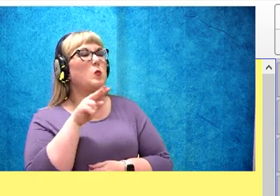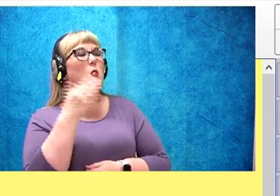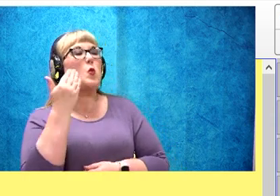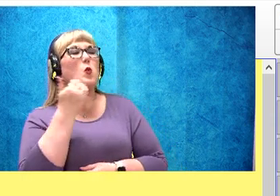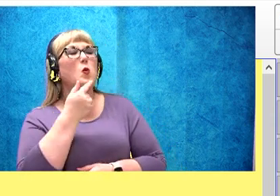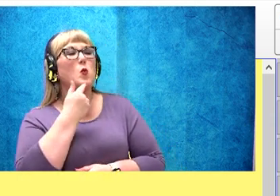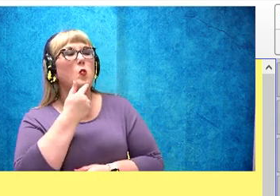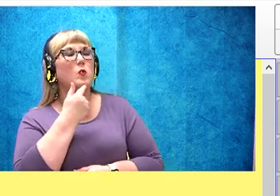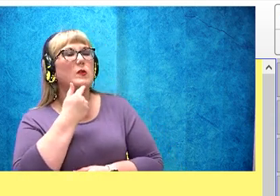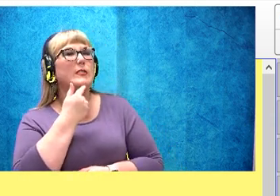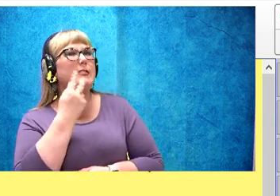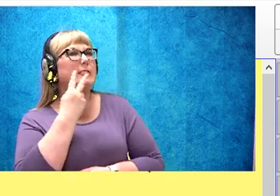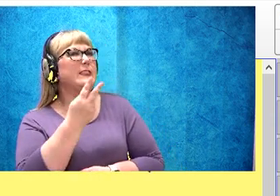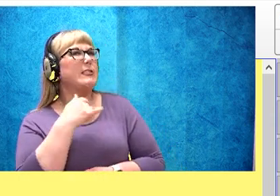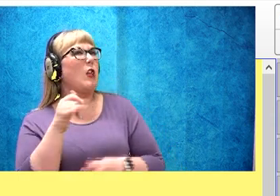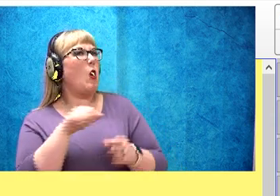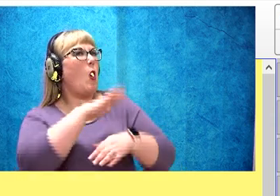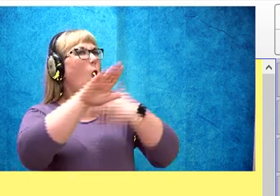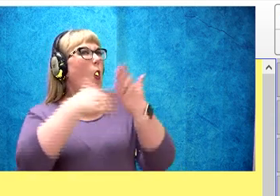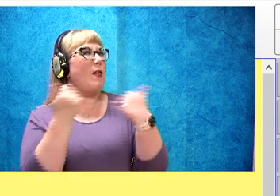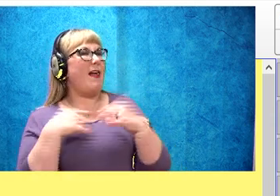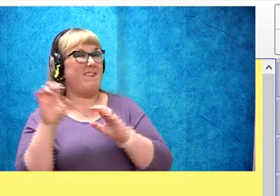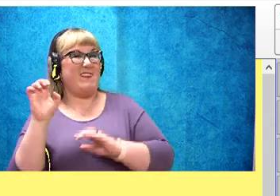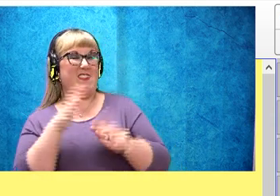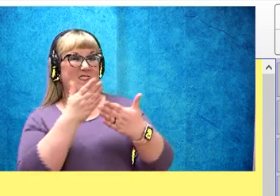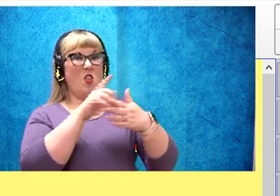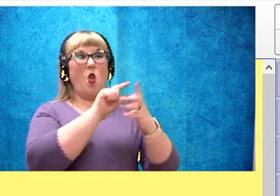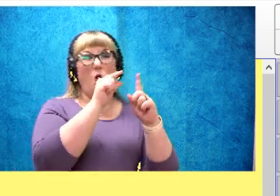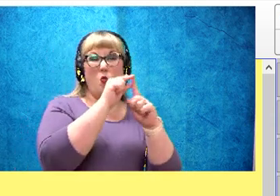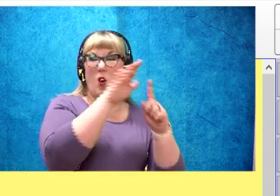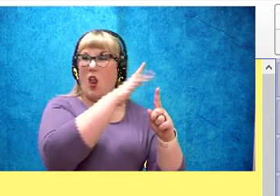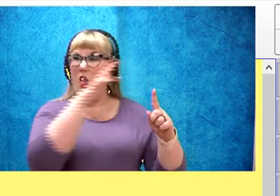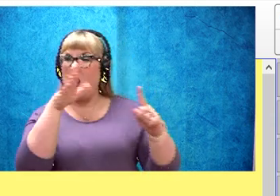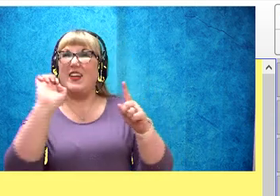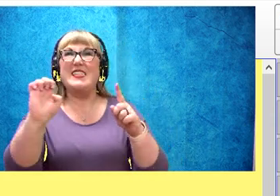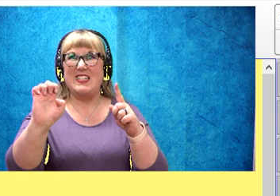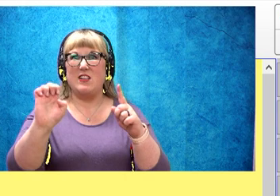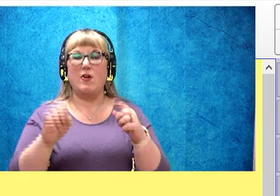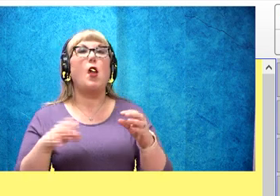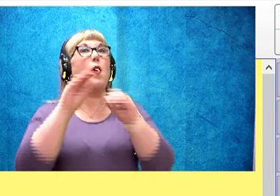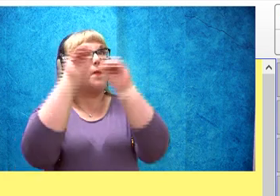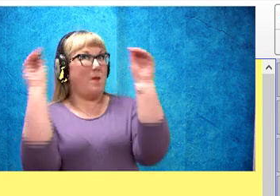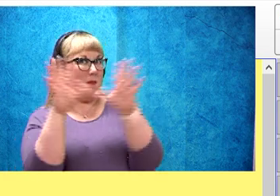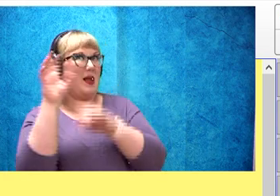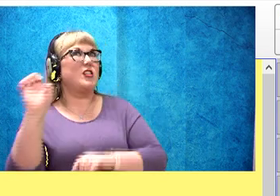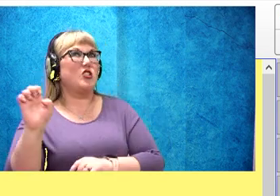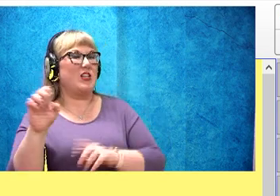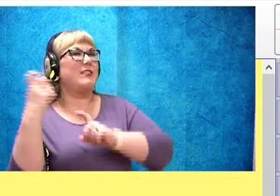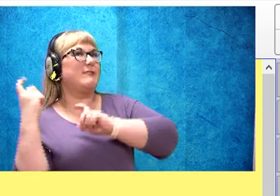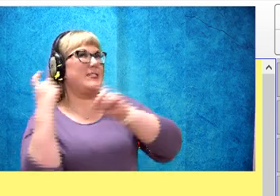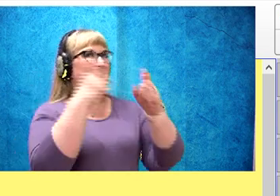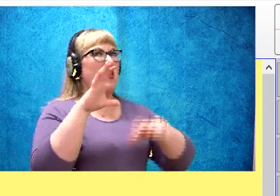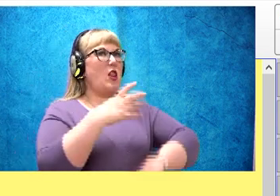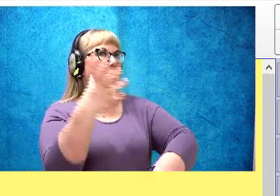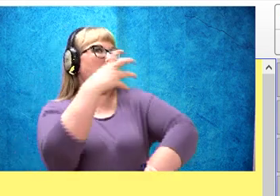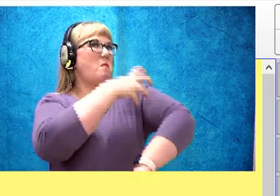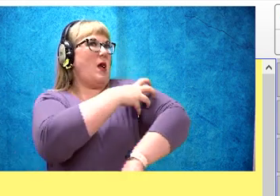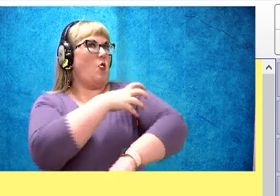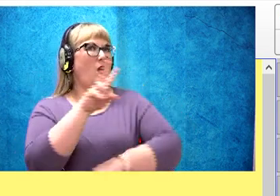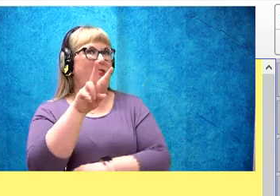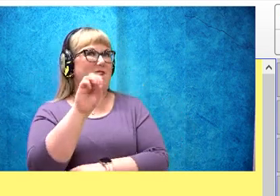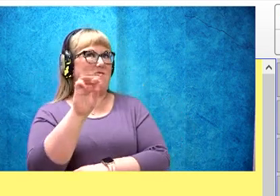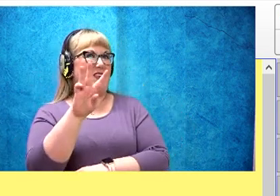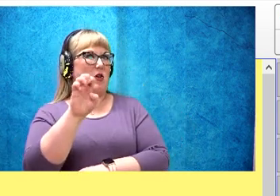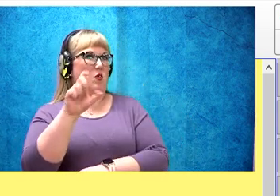have an E at the end. So that means Magic E is giving the power to these vowels. So,